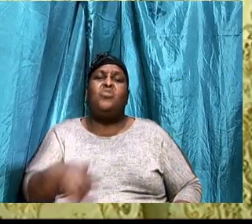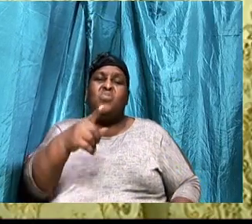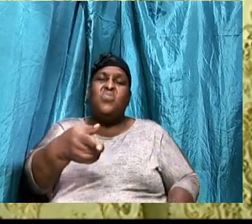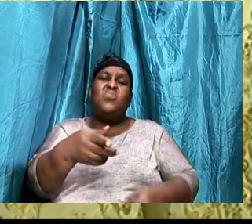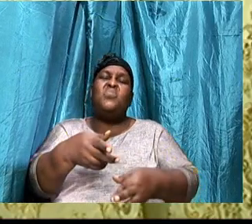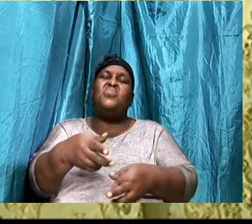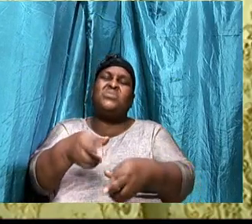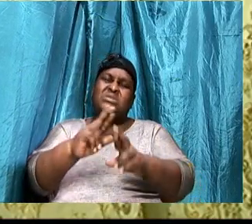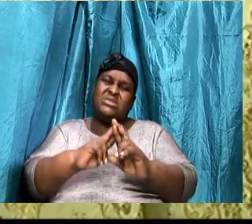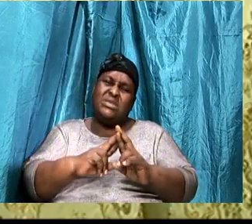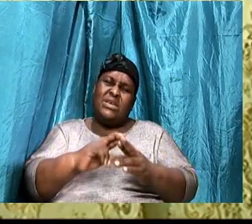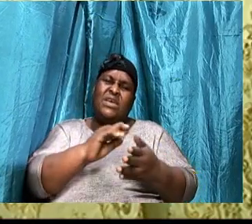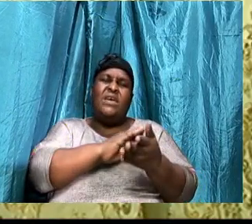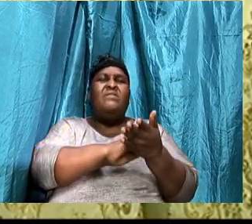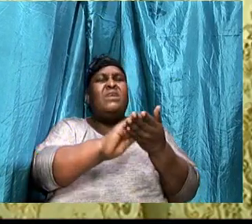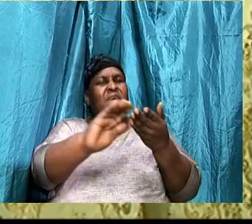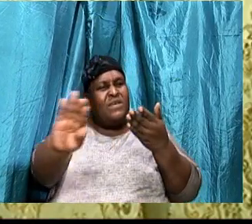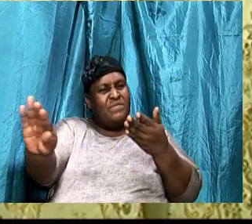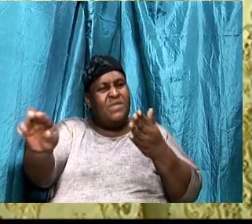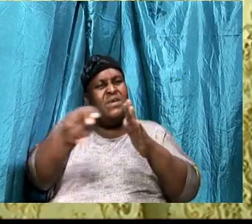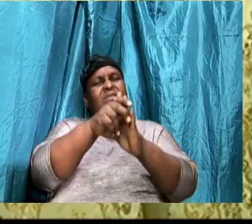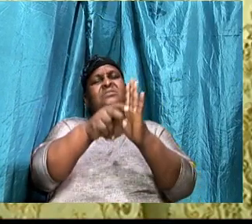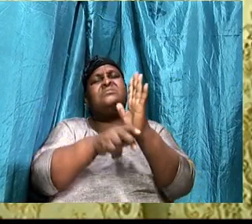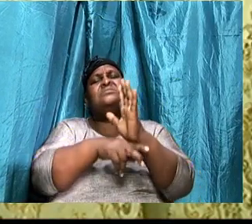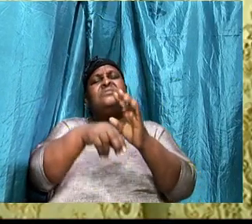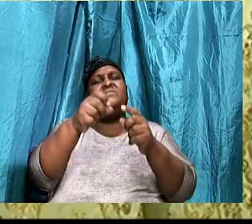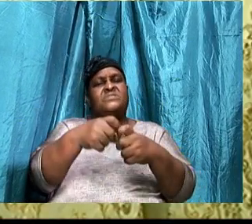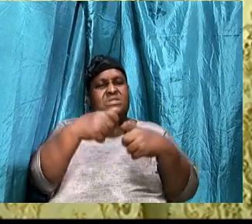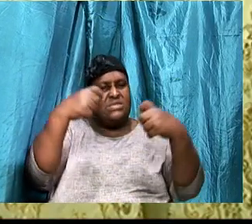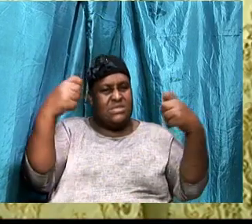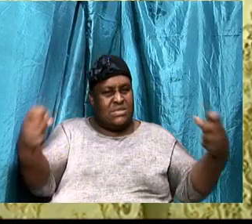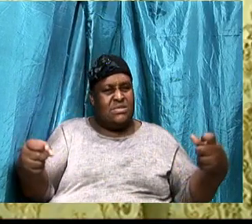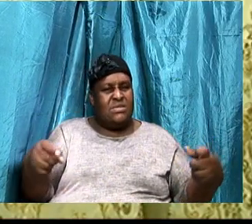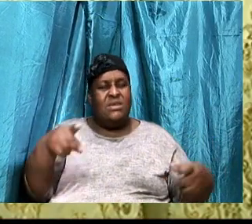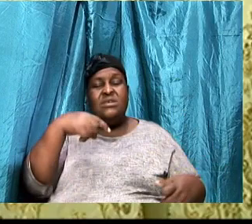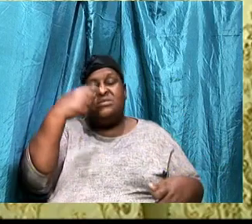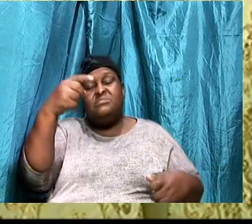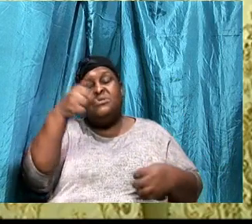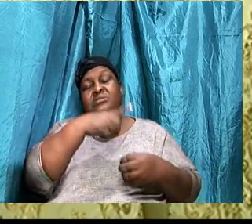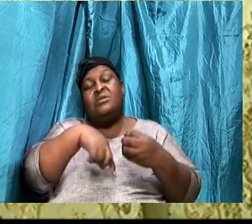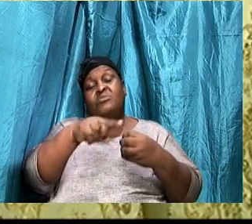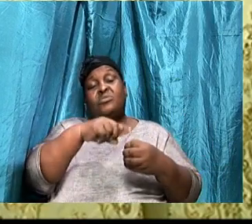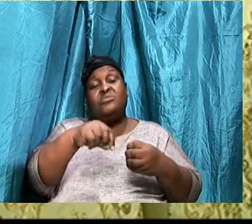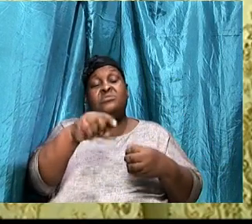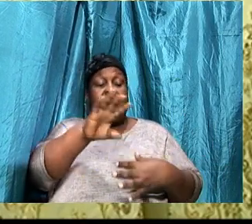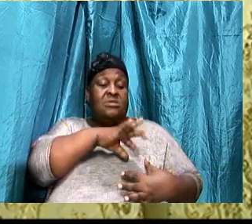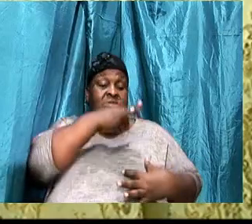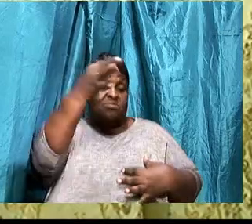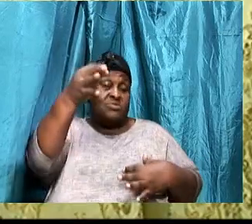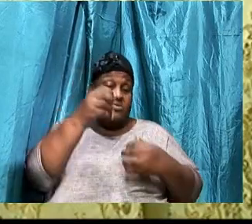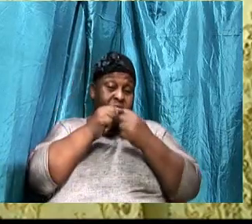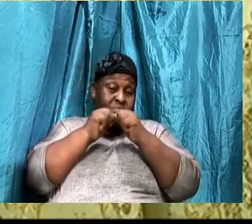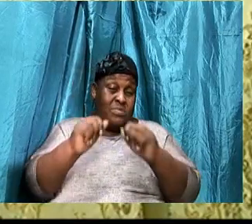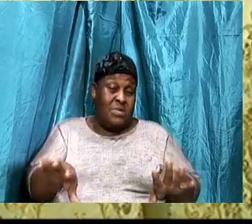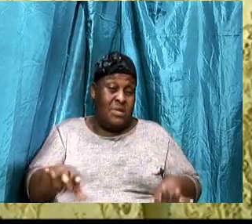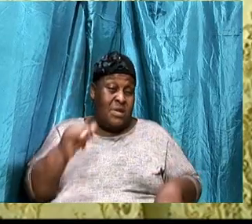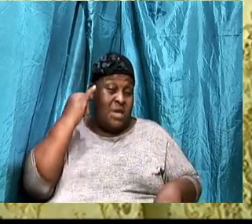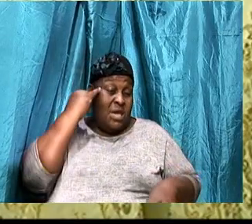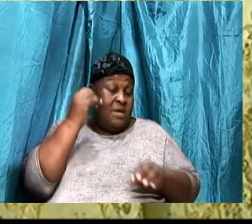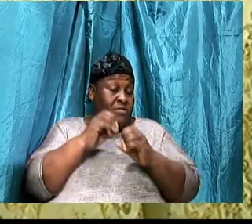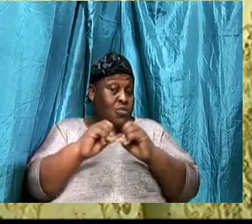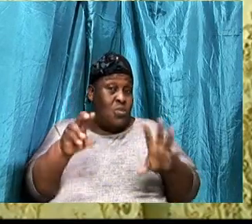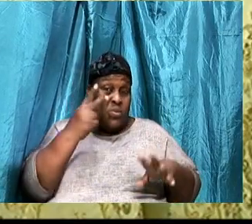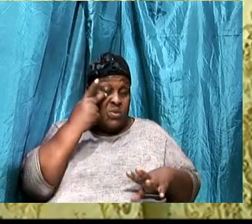forgiveness, Of sins, I am talking about, Spiritual blessing, Somebody, If you don't see, The earthly blessing,